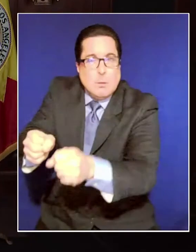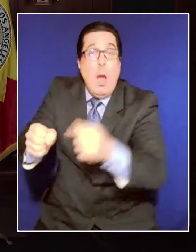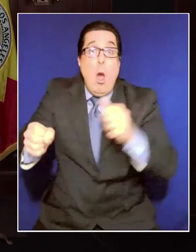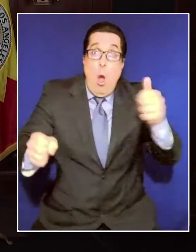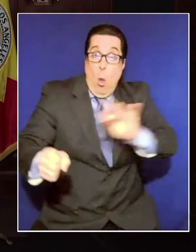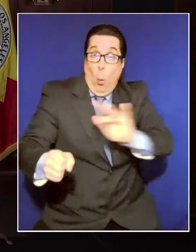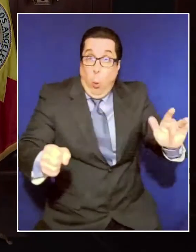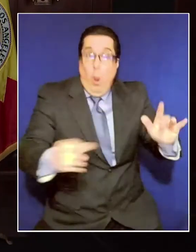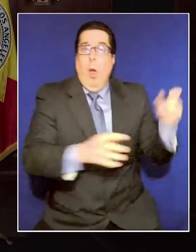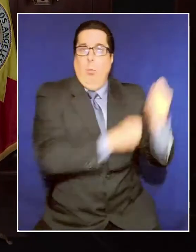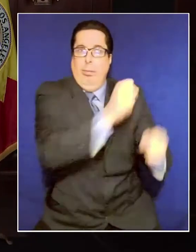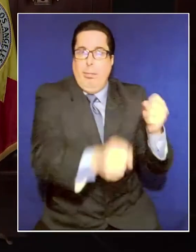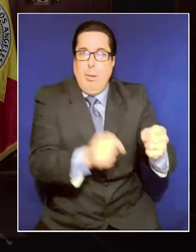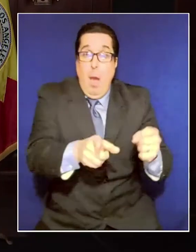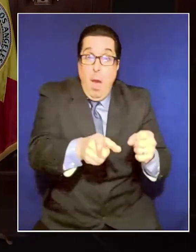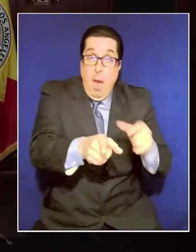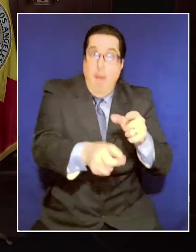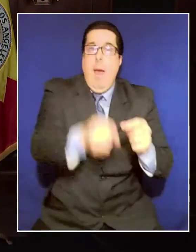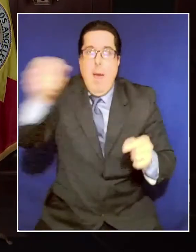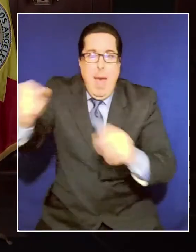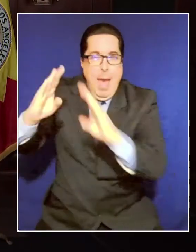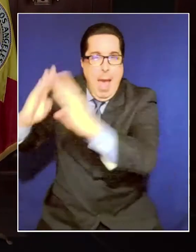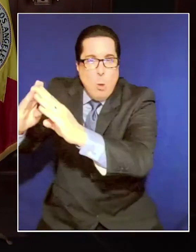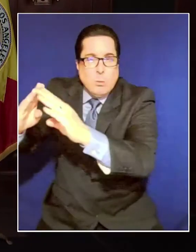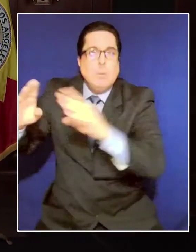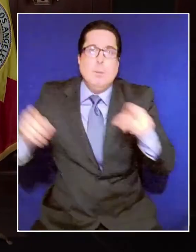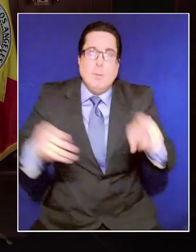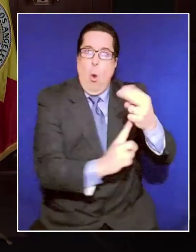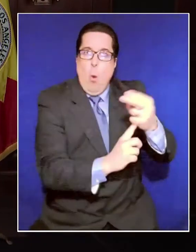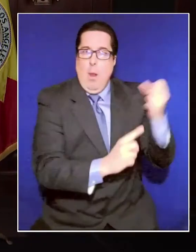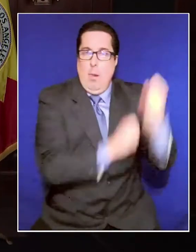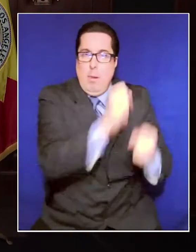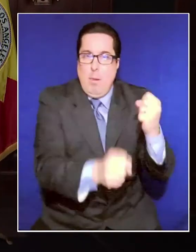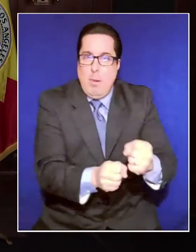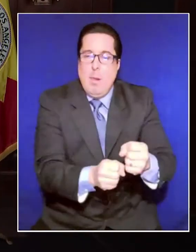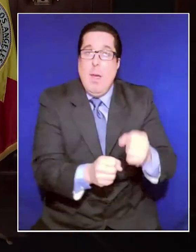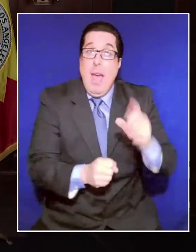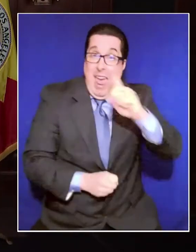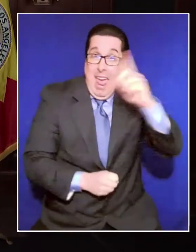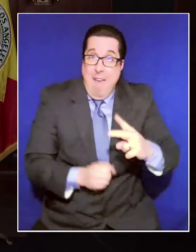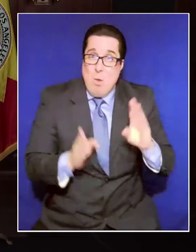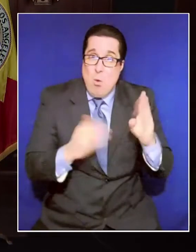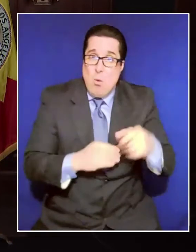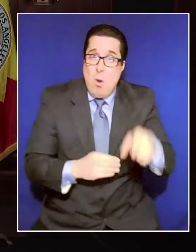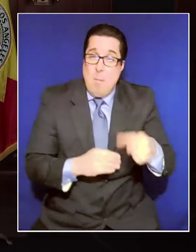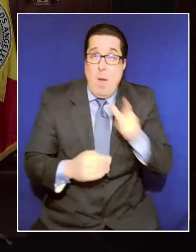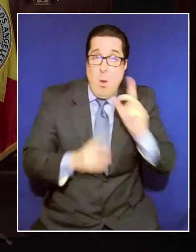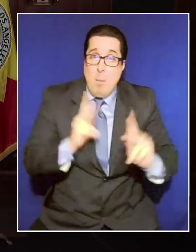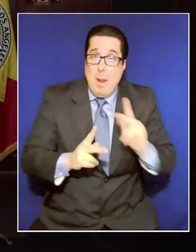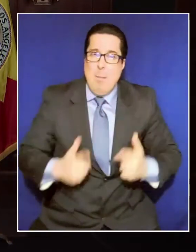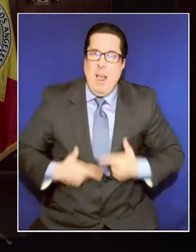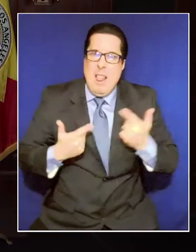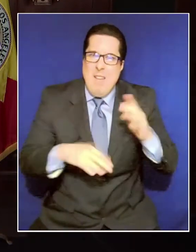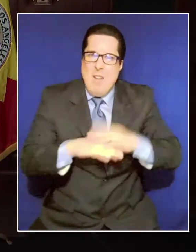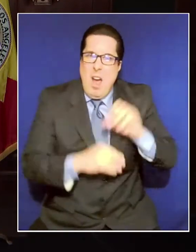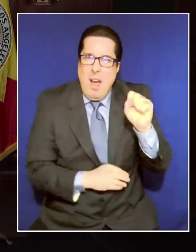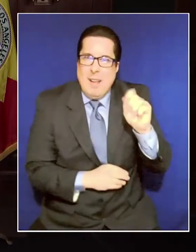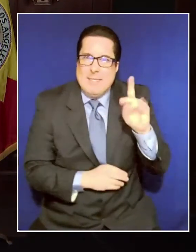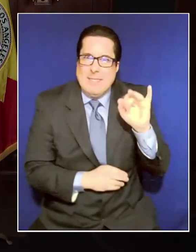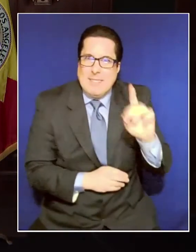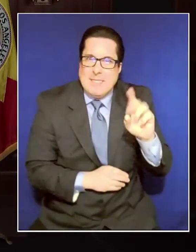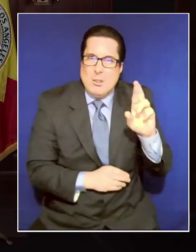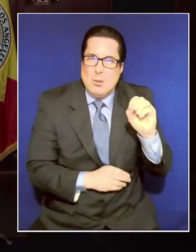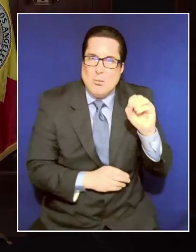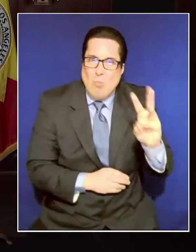street. And I've instructed Lhasa to set aside half of these rooms for people who have been living on Skid Row. Working with the